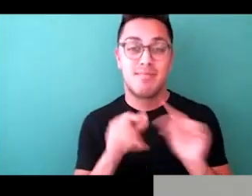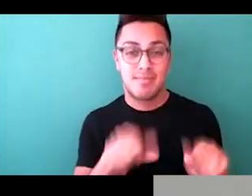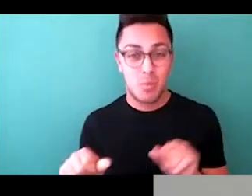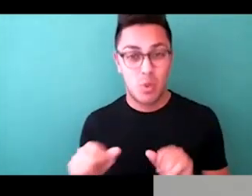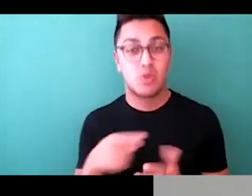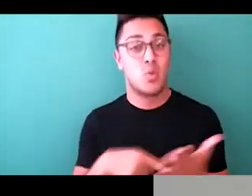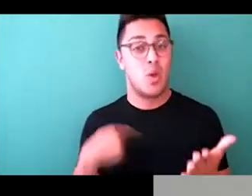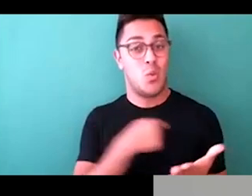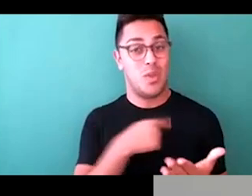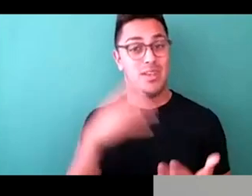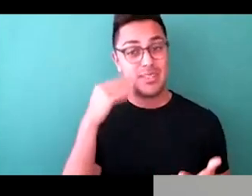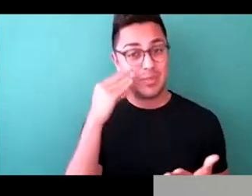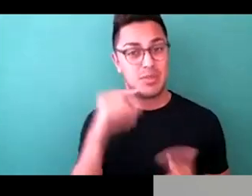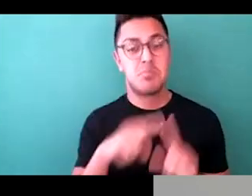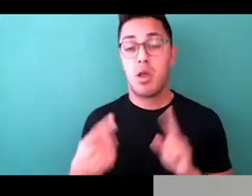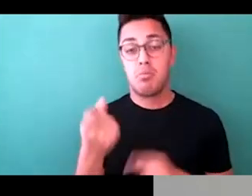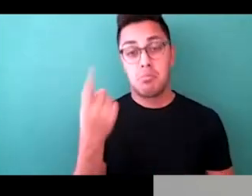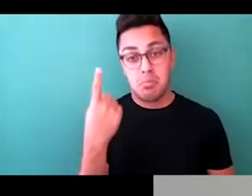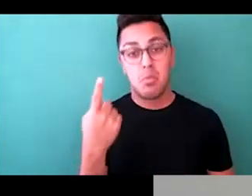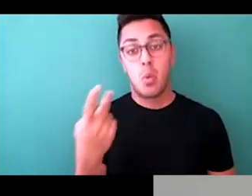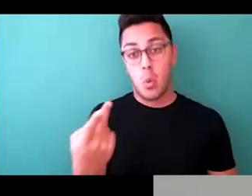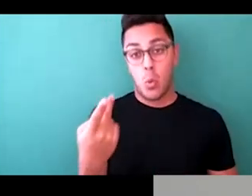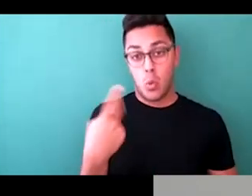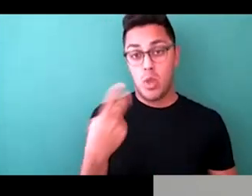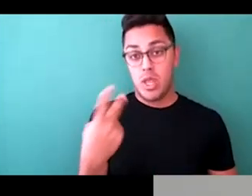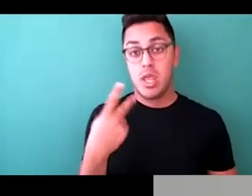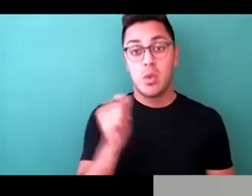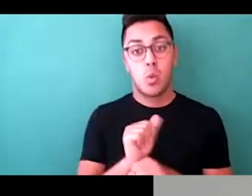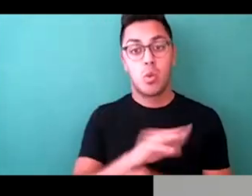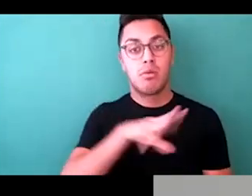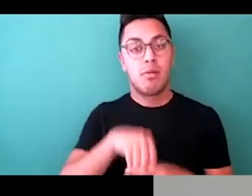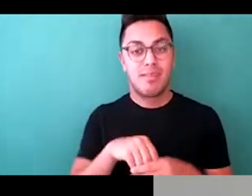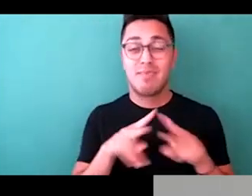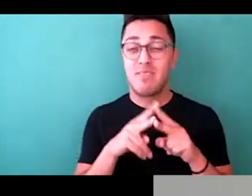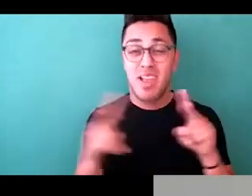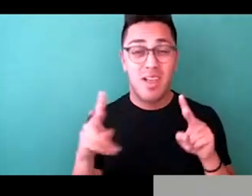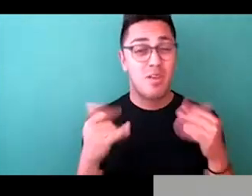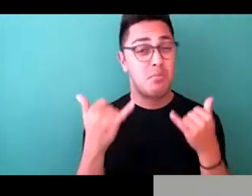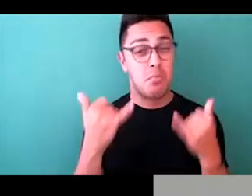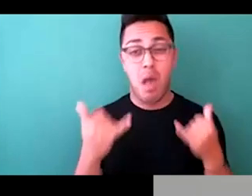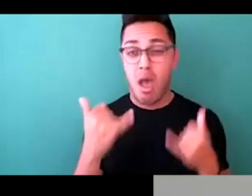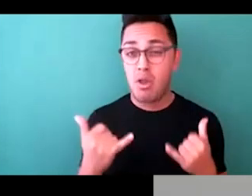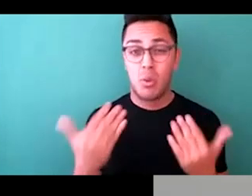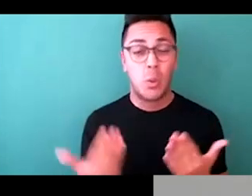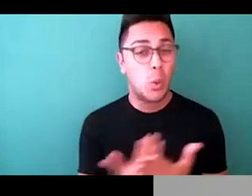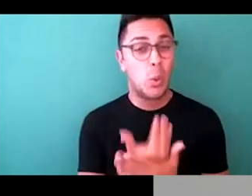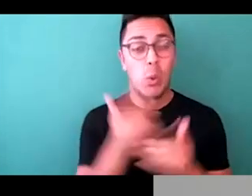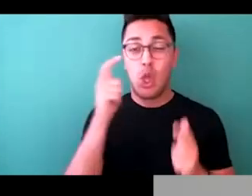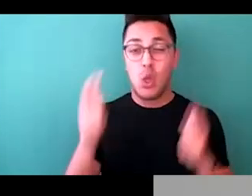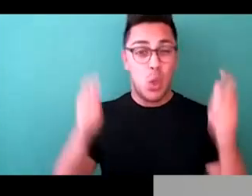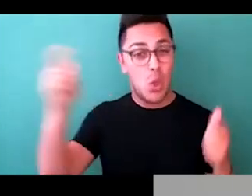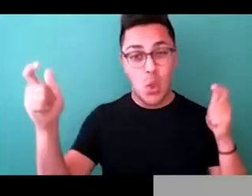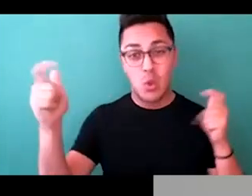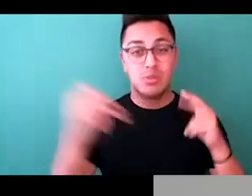experienced. However, we were working within a very modern, new, huge building,